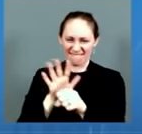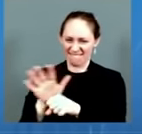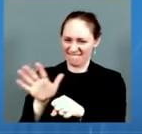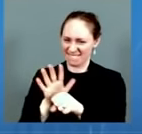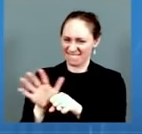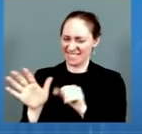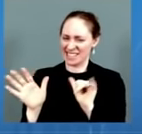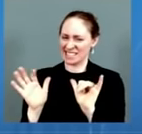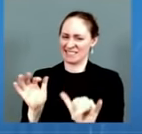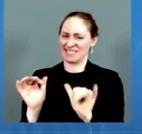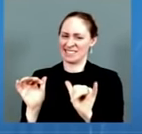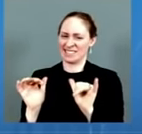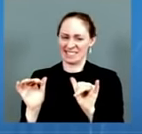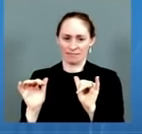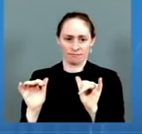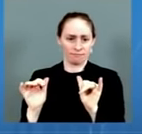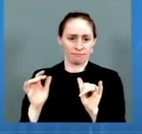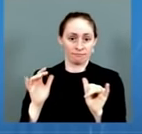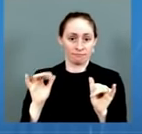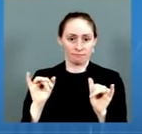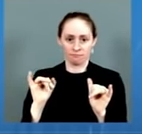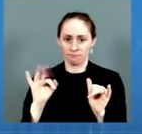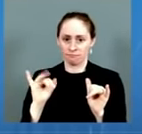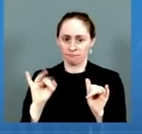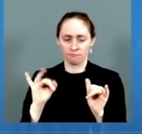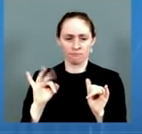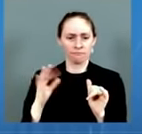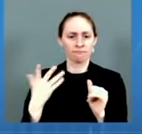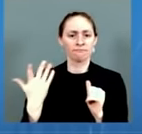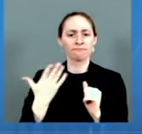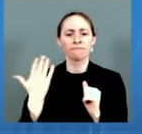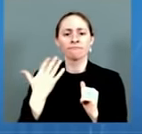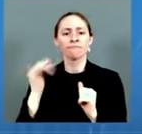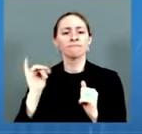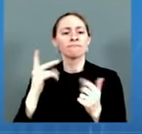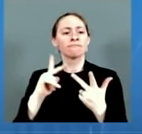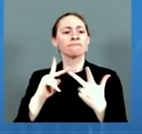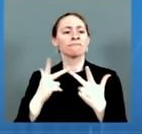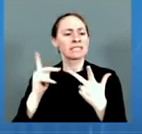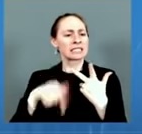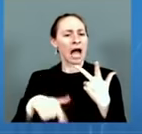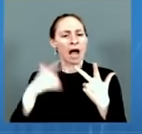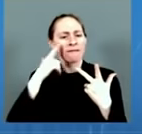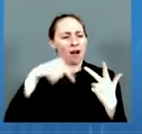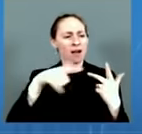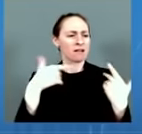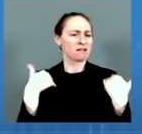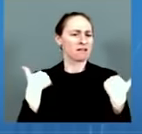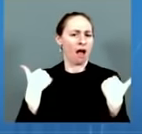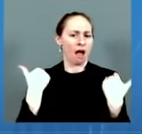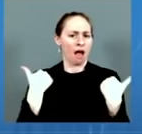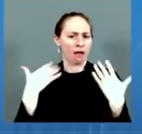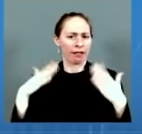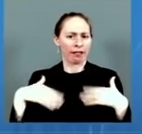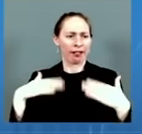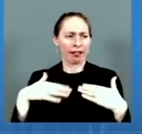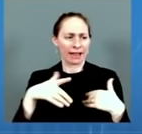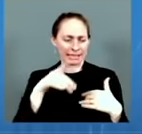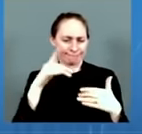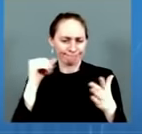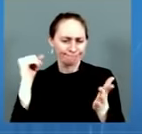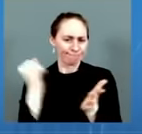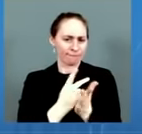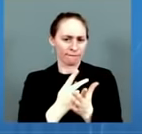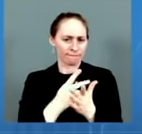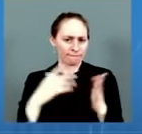15 first started getting the vaccine in May. How confident are we, since they are not eligible for a booster, that that category of adolescents